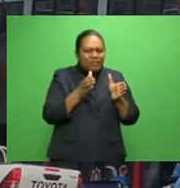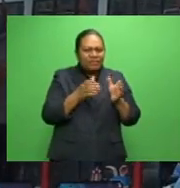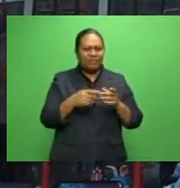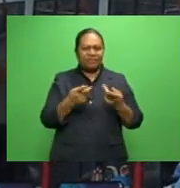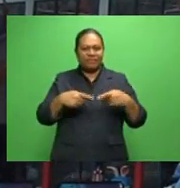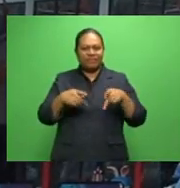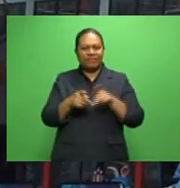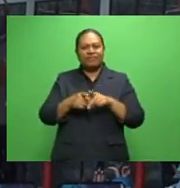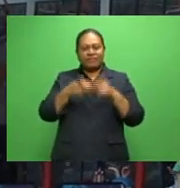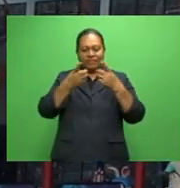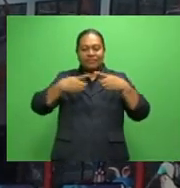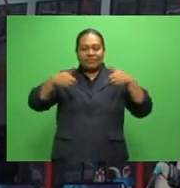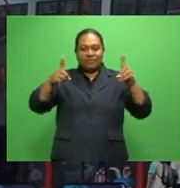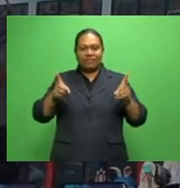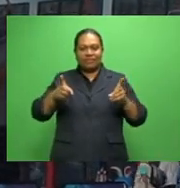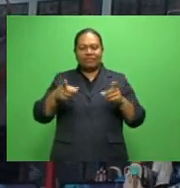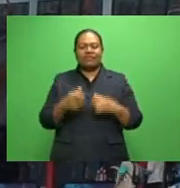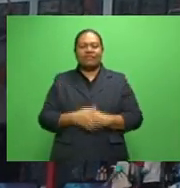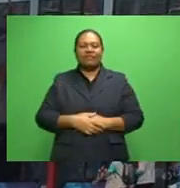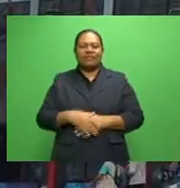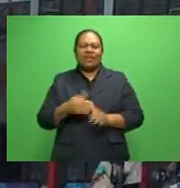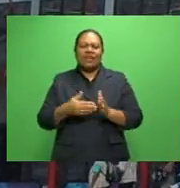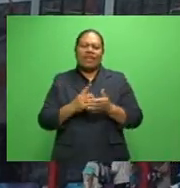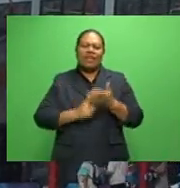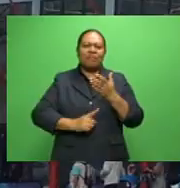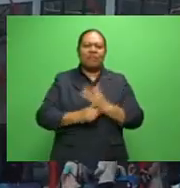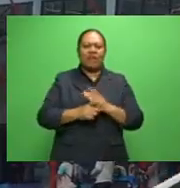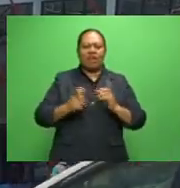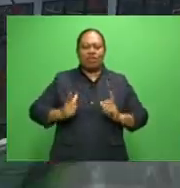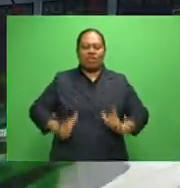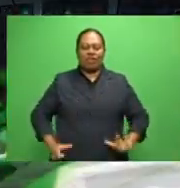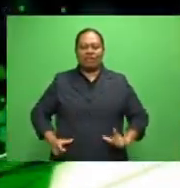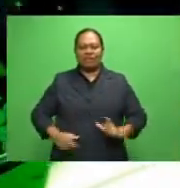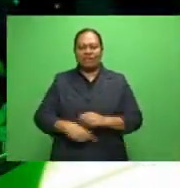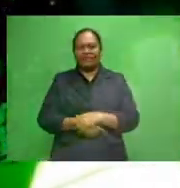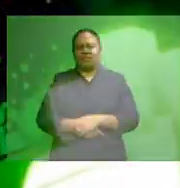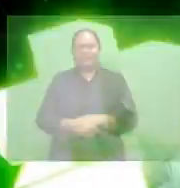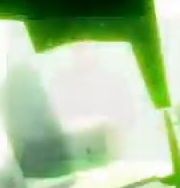brand Damoda City at Laudala Bay. Lina Rees, FBC News.